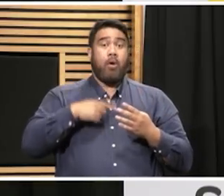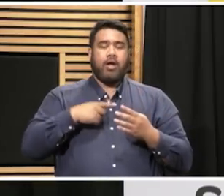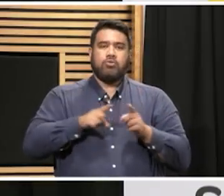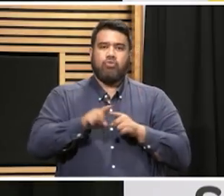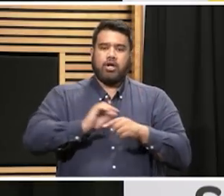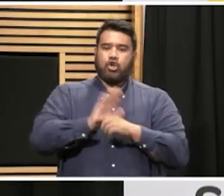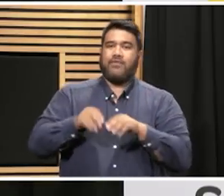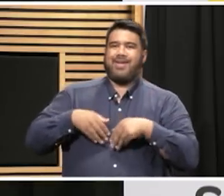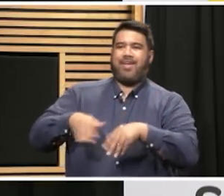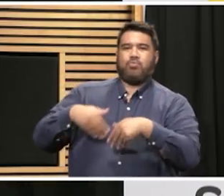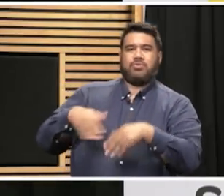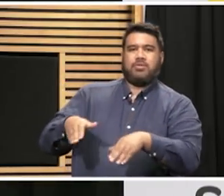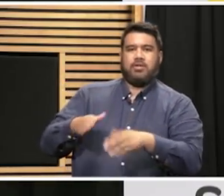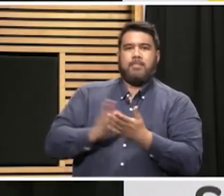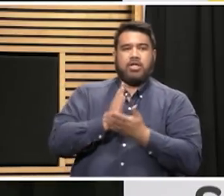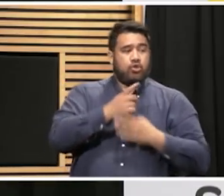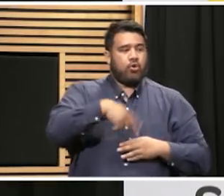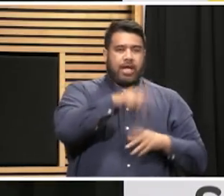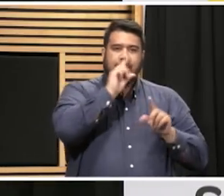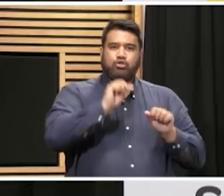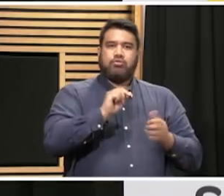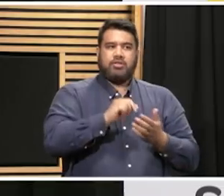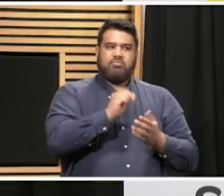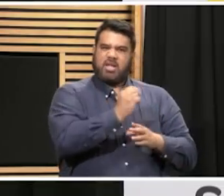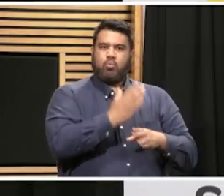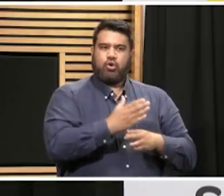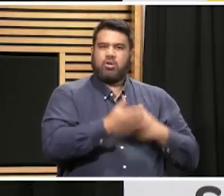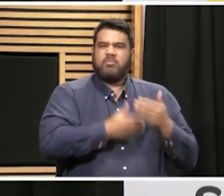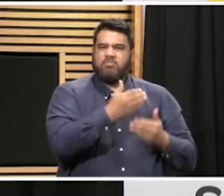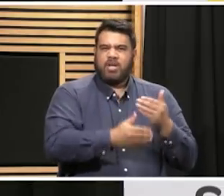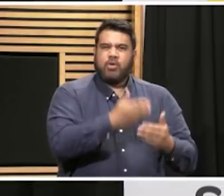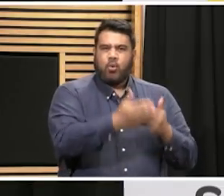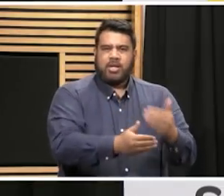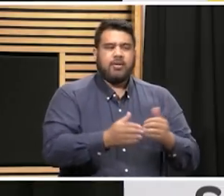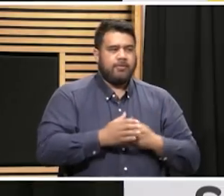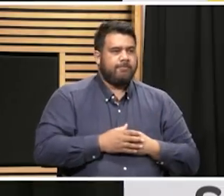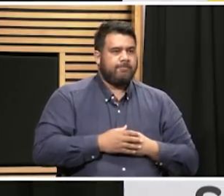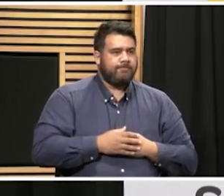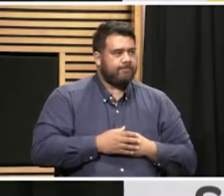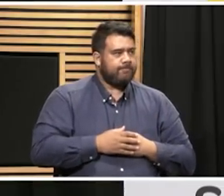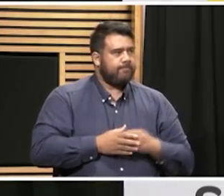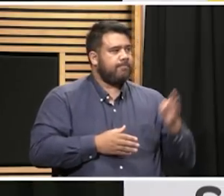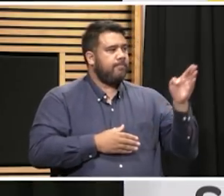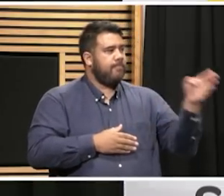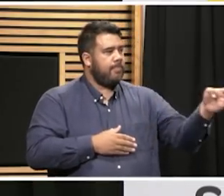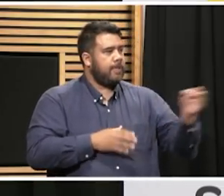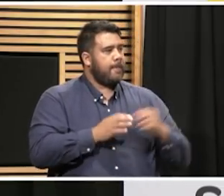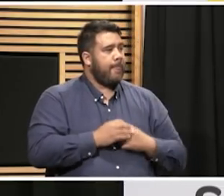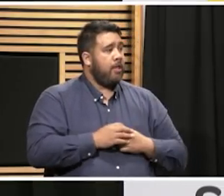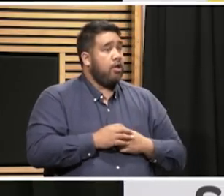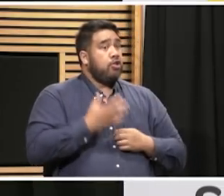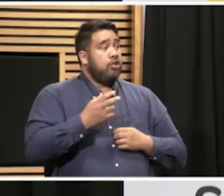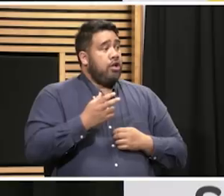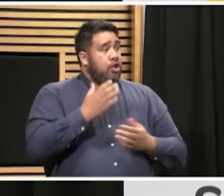going to protect them to be able to do the work they need to do. Shall we take the last question down here, Ash? Sounds good. Commissioner, is it fair to say that tourists are